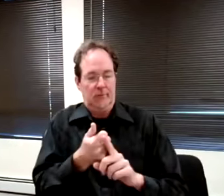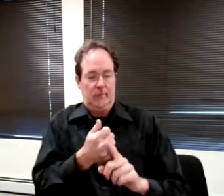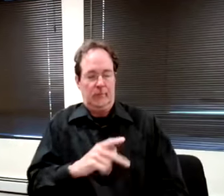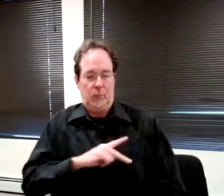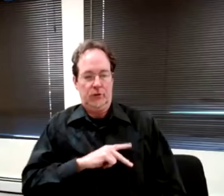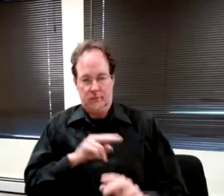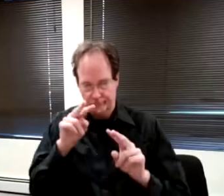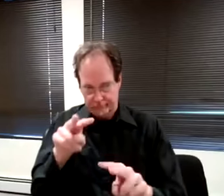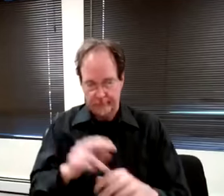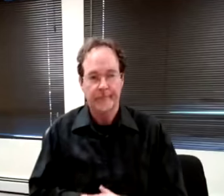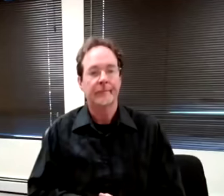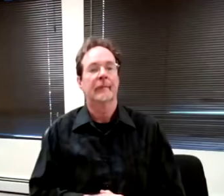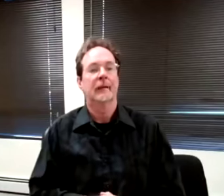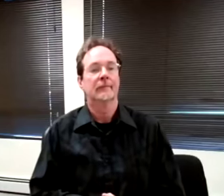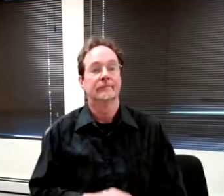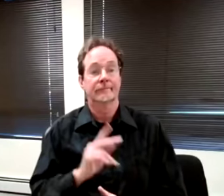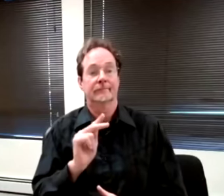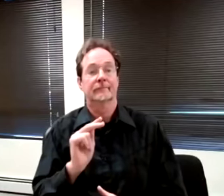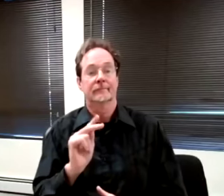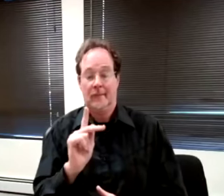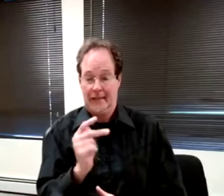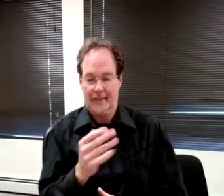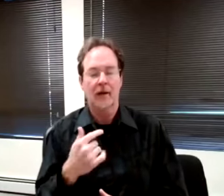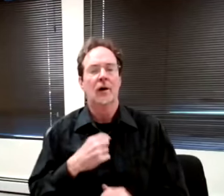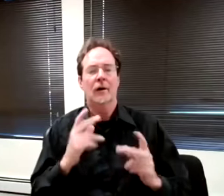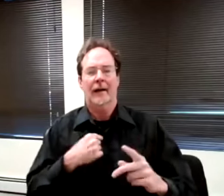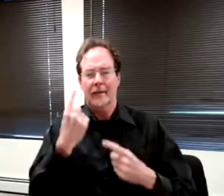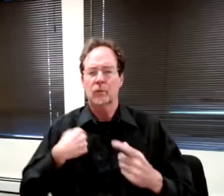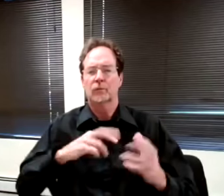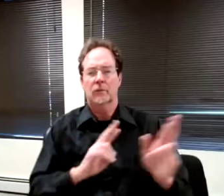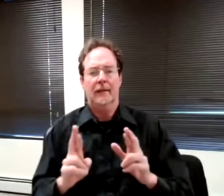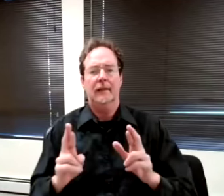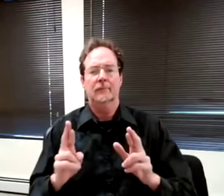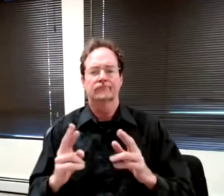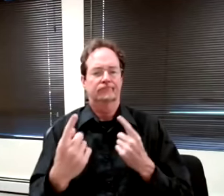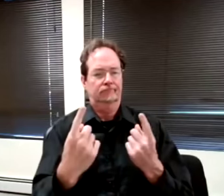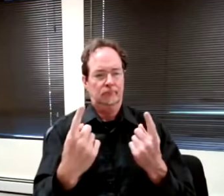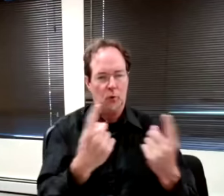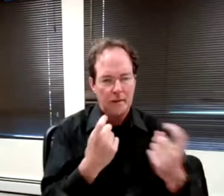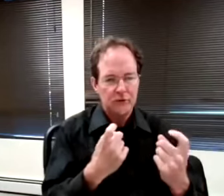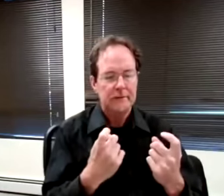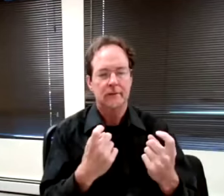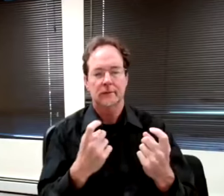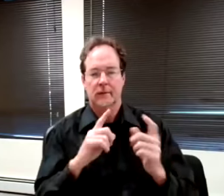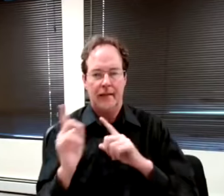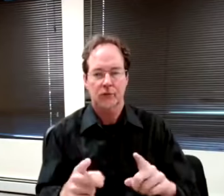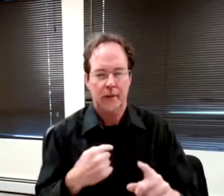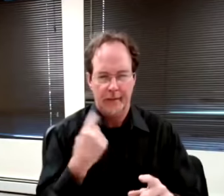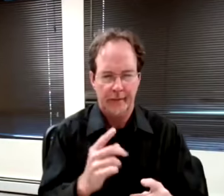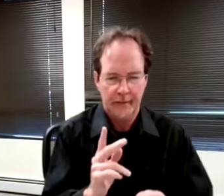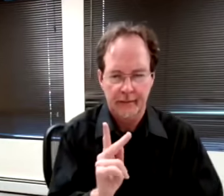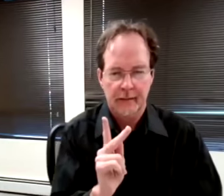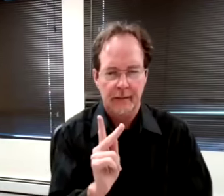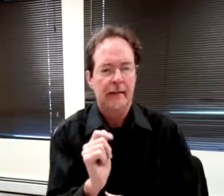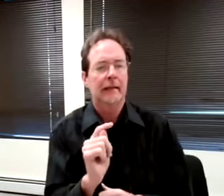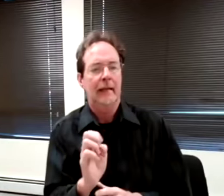Okay, well, I think we are ready for questions and answers. And I think Kate Quinn from our team